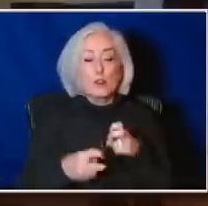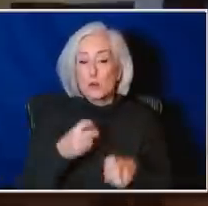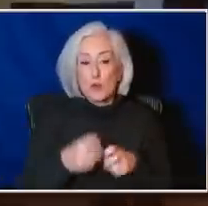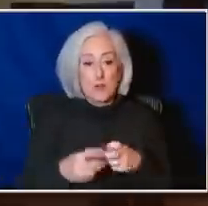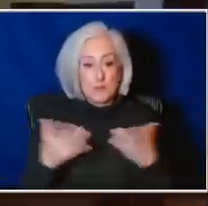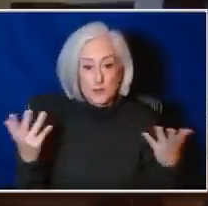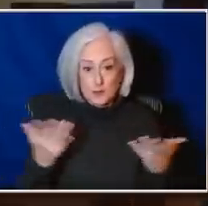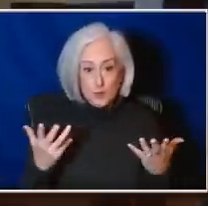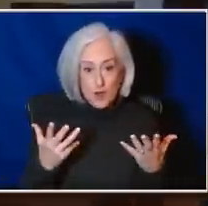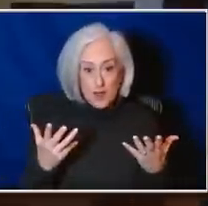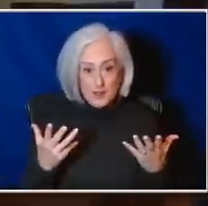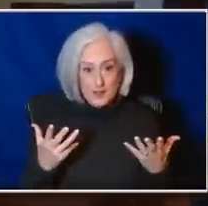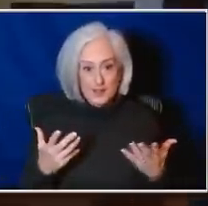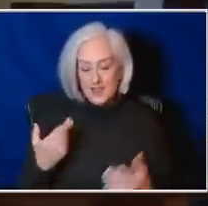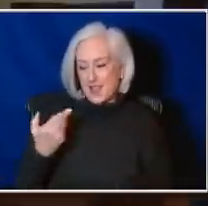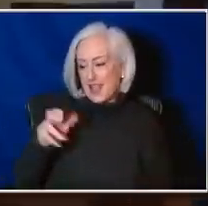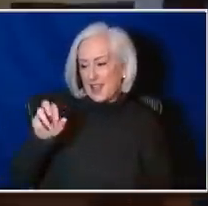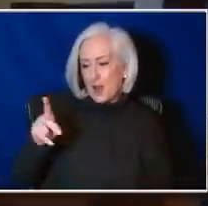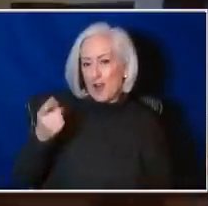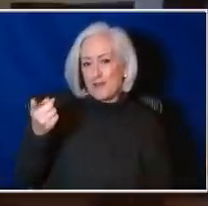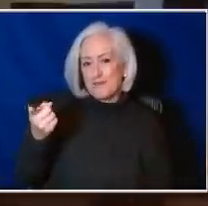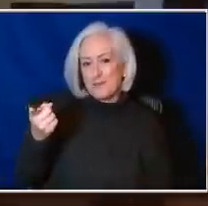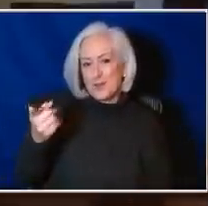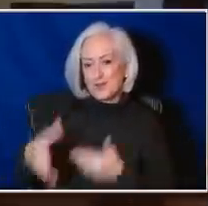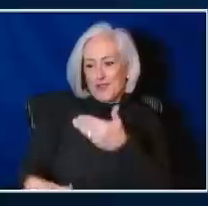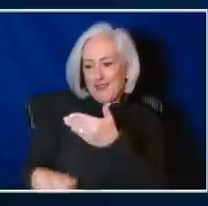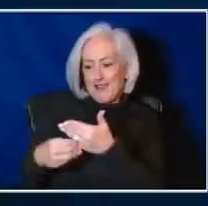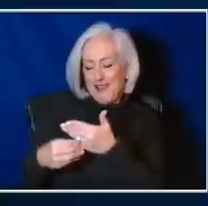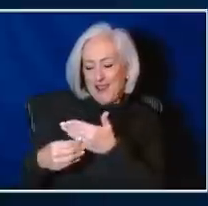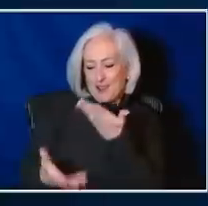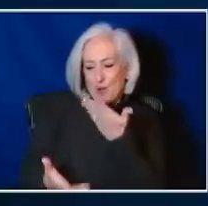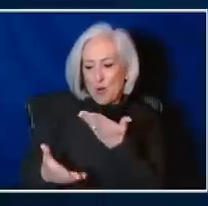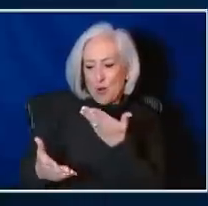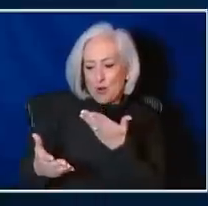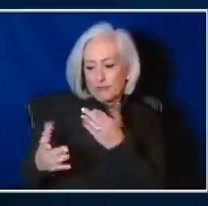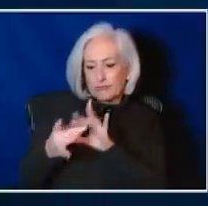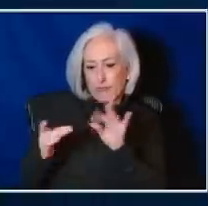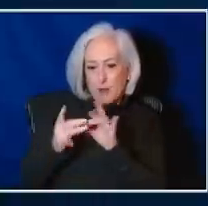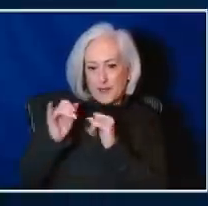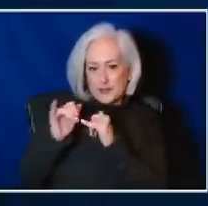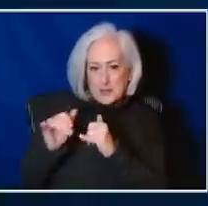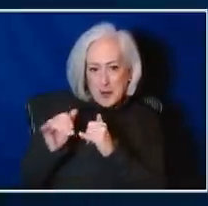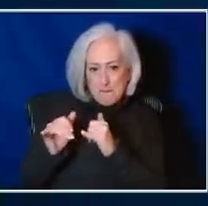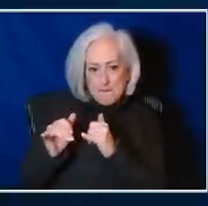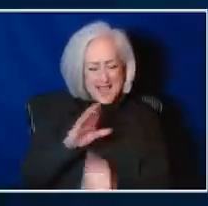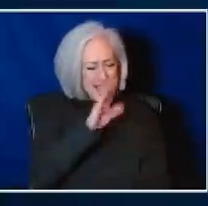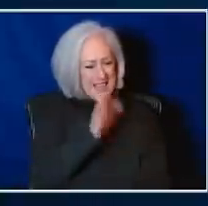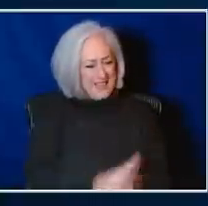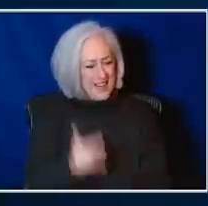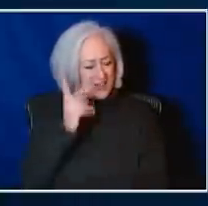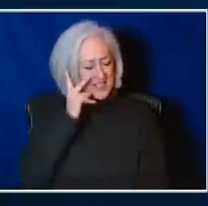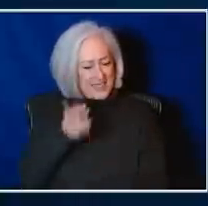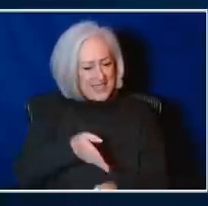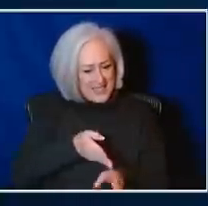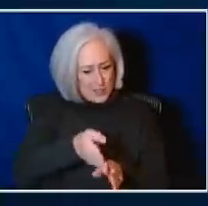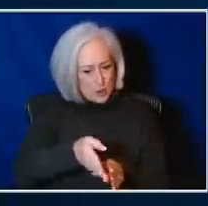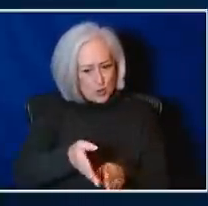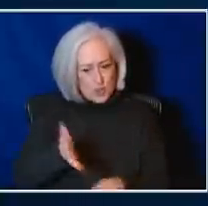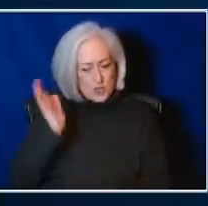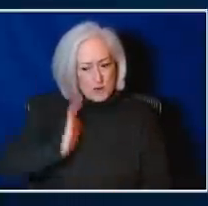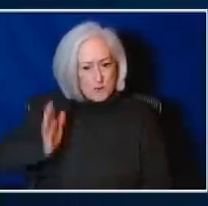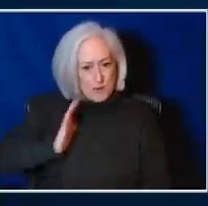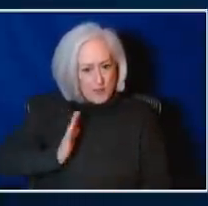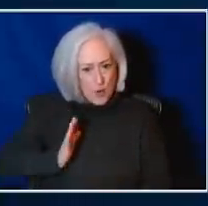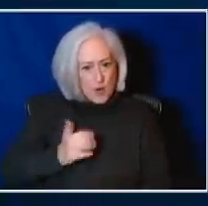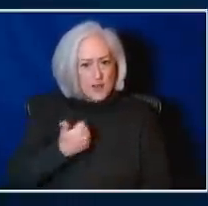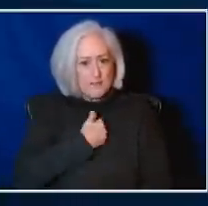and Hawk, wonder if you would think the same thing. I've never really seen this in my career before as a vaccinologist. We've